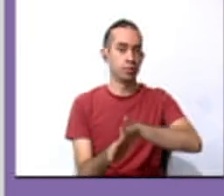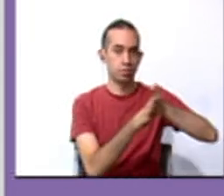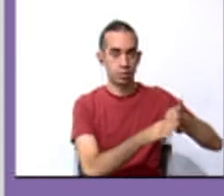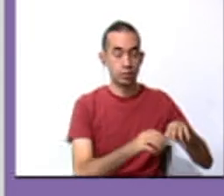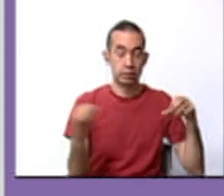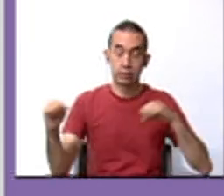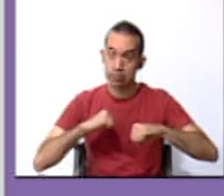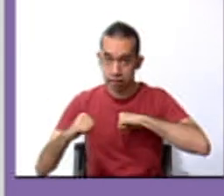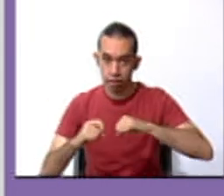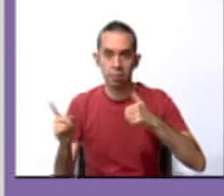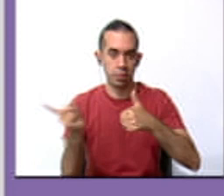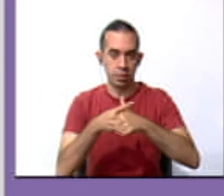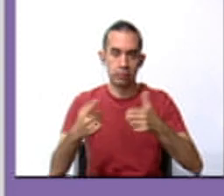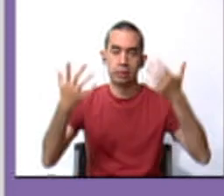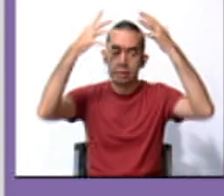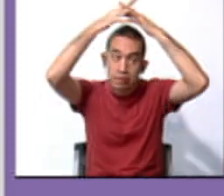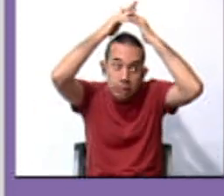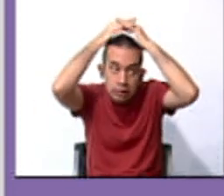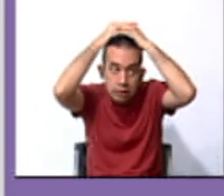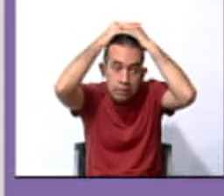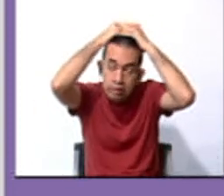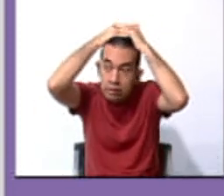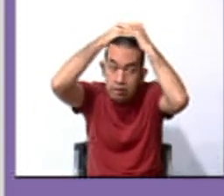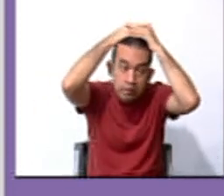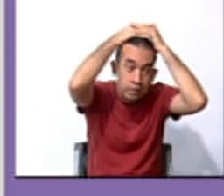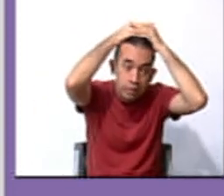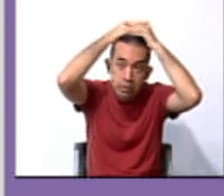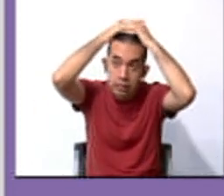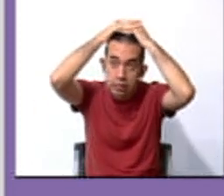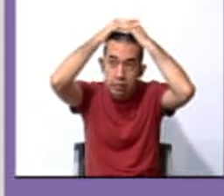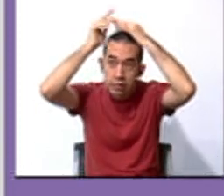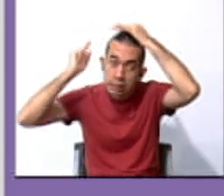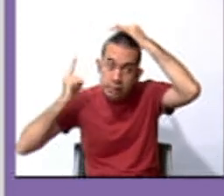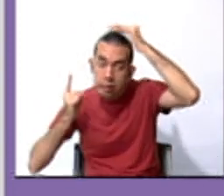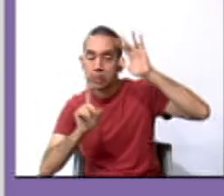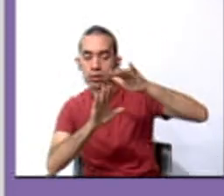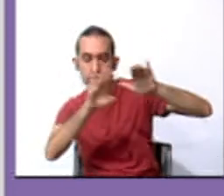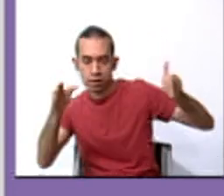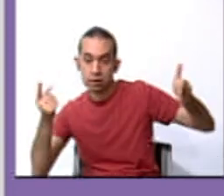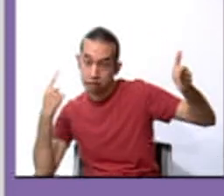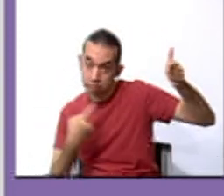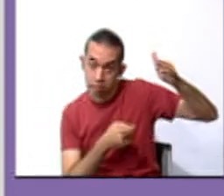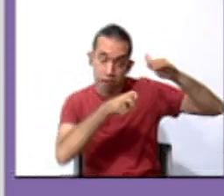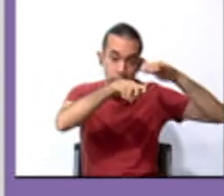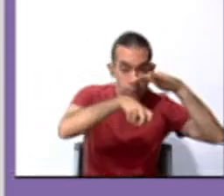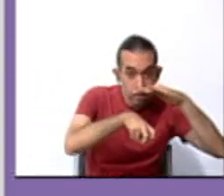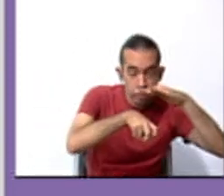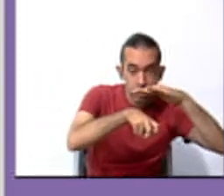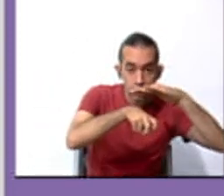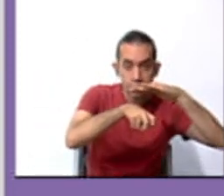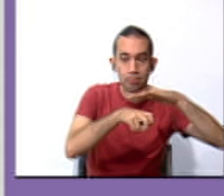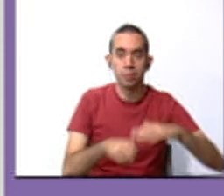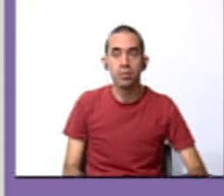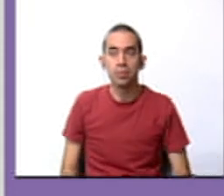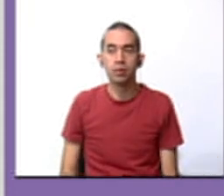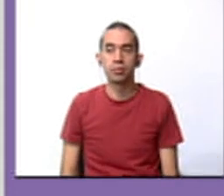cover your head. And we find cover under a table.